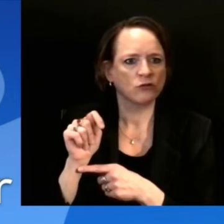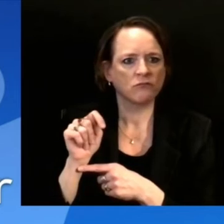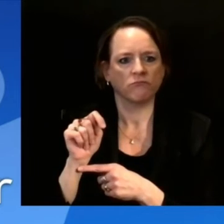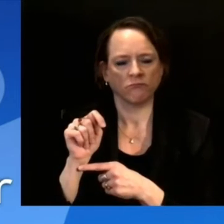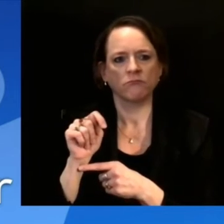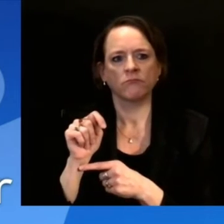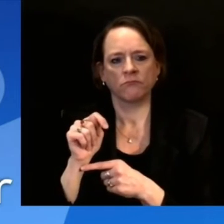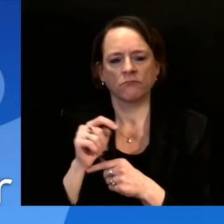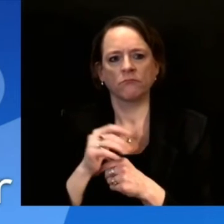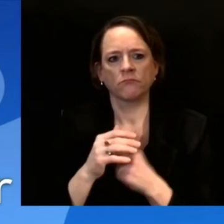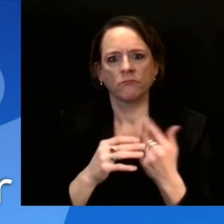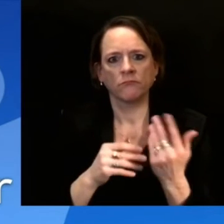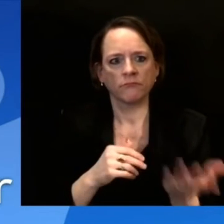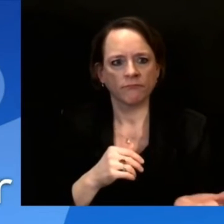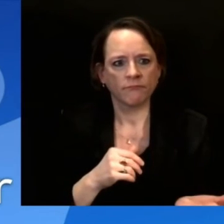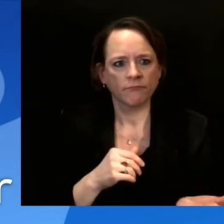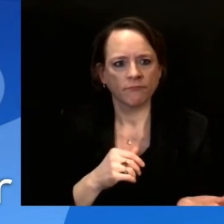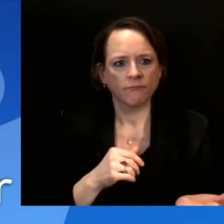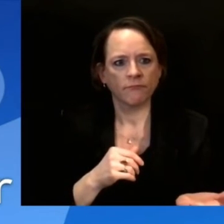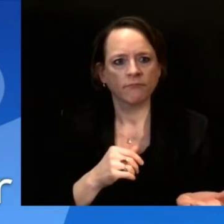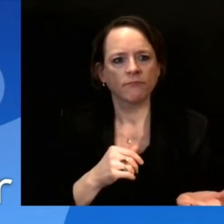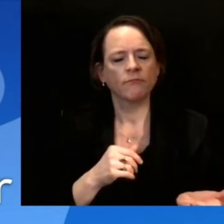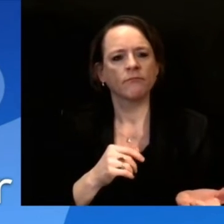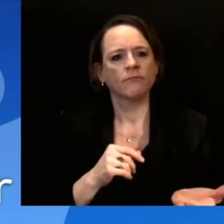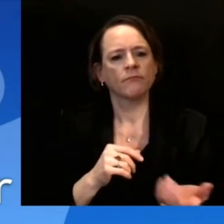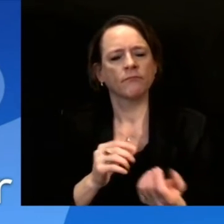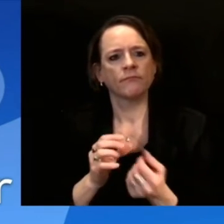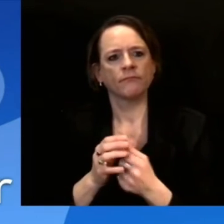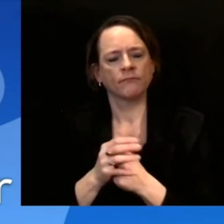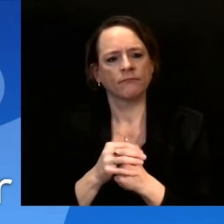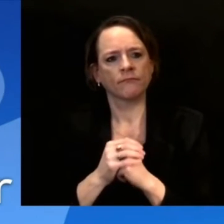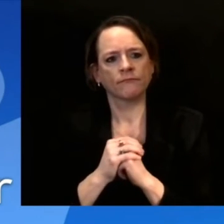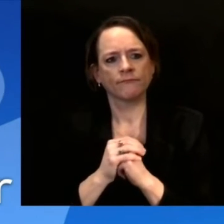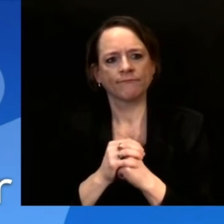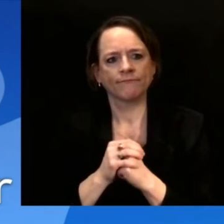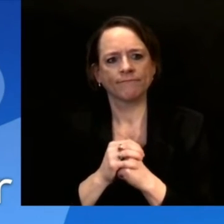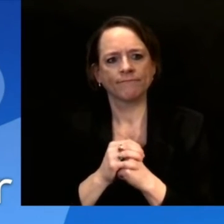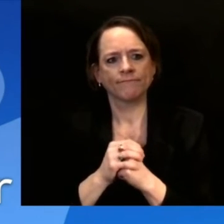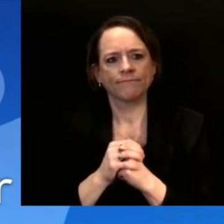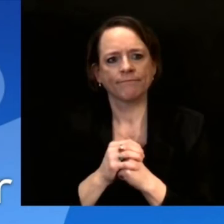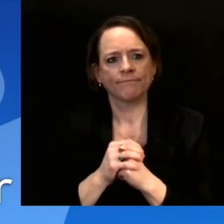All right. How about Dan Malloy, Spectrum News? Dan?